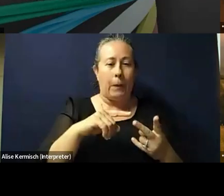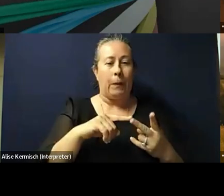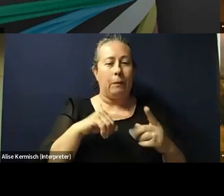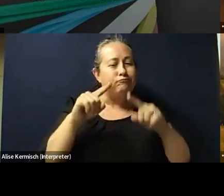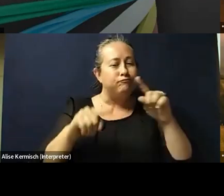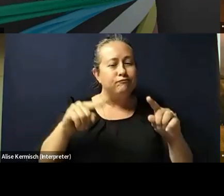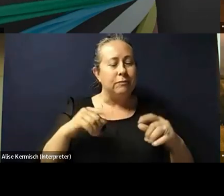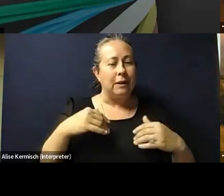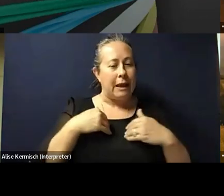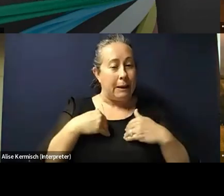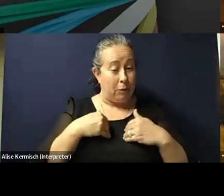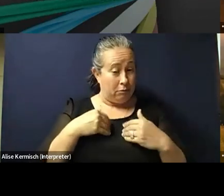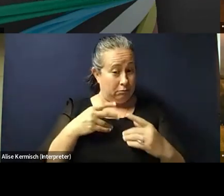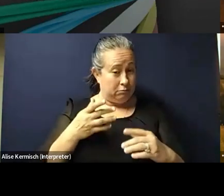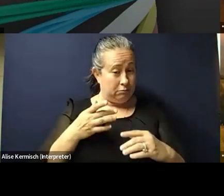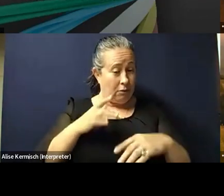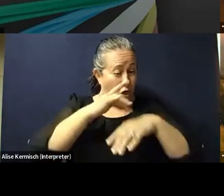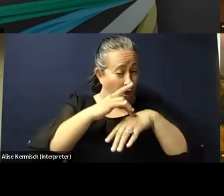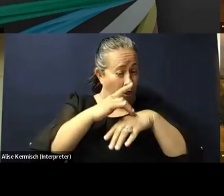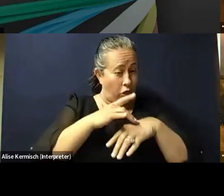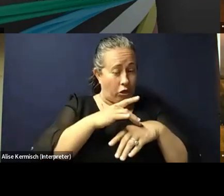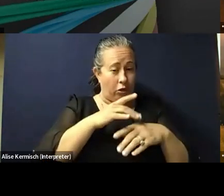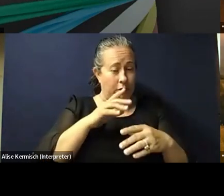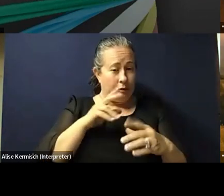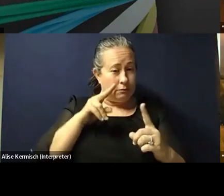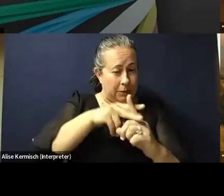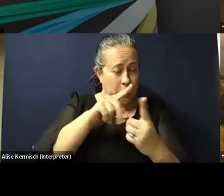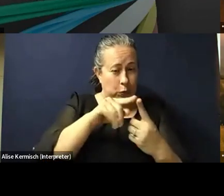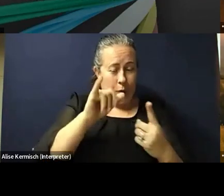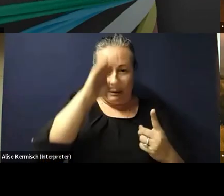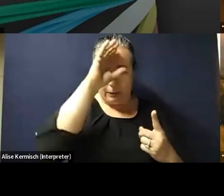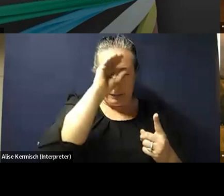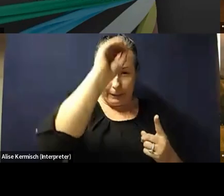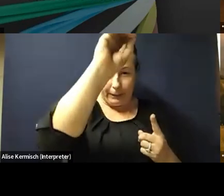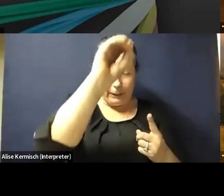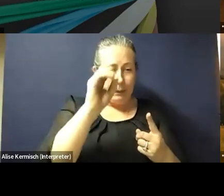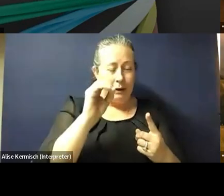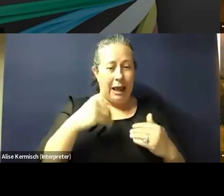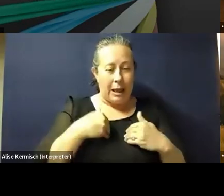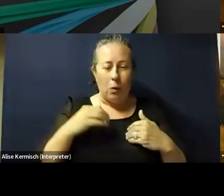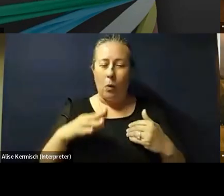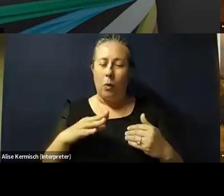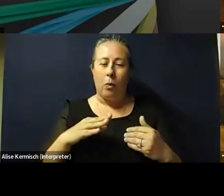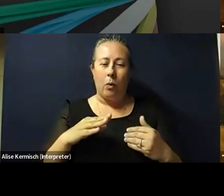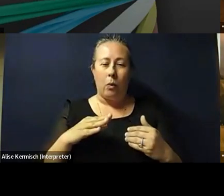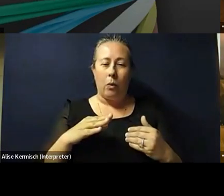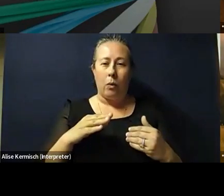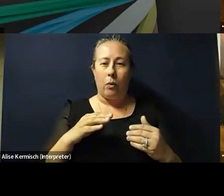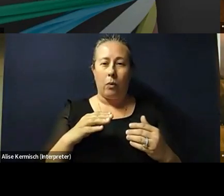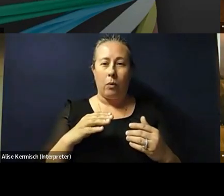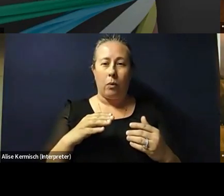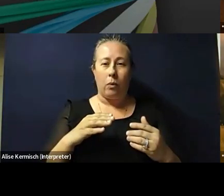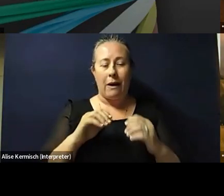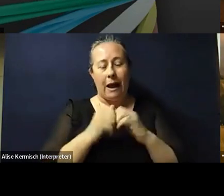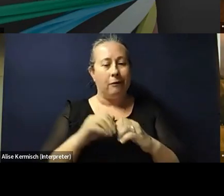whether that extends there as well, or, or is it more sort of like how it used to be, where it's